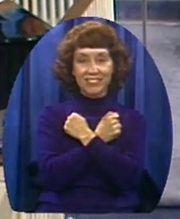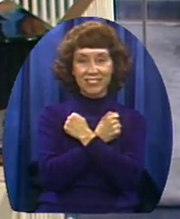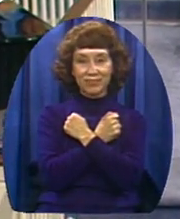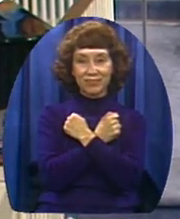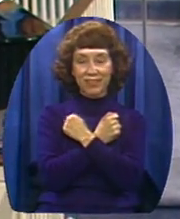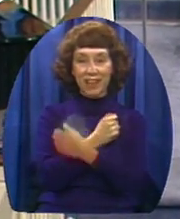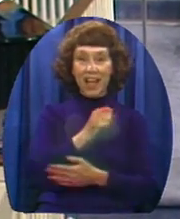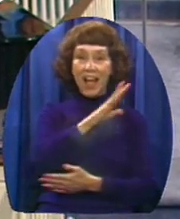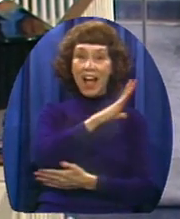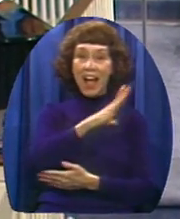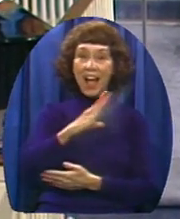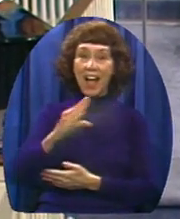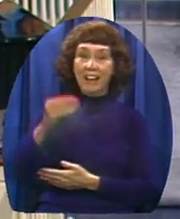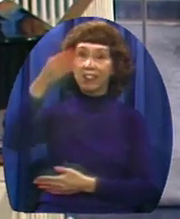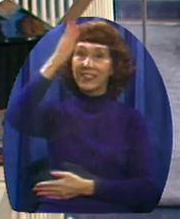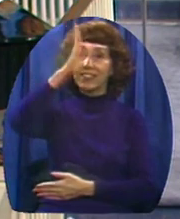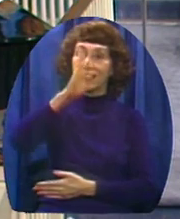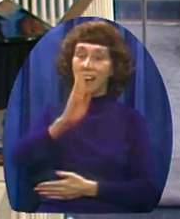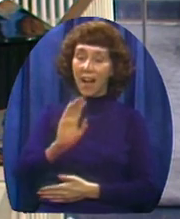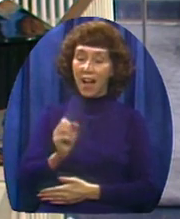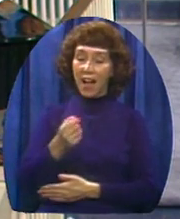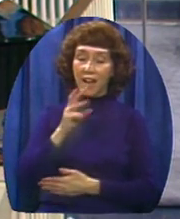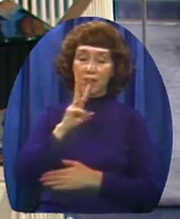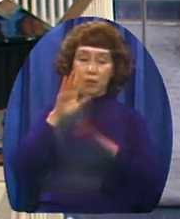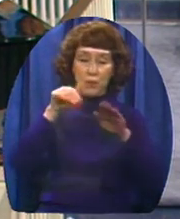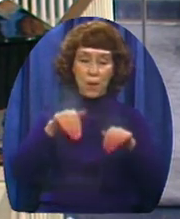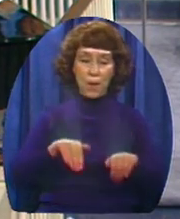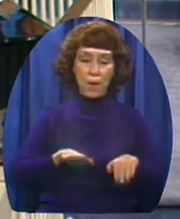Then the ocean is dry